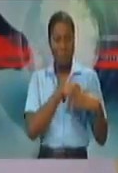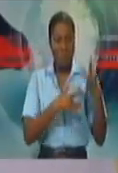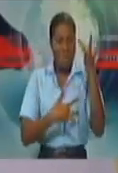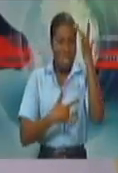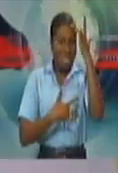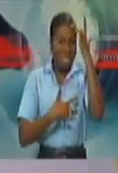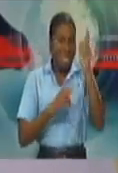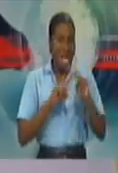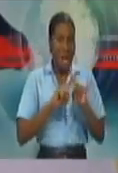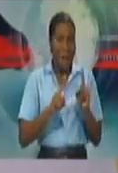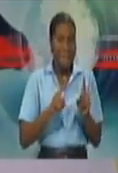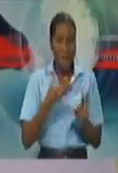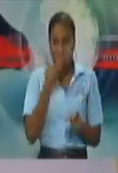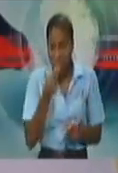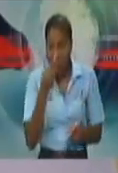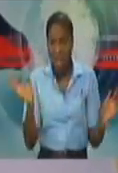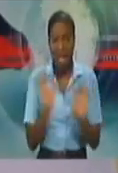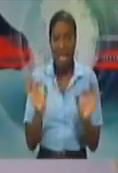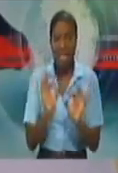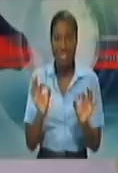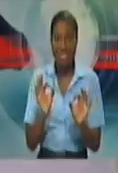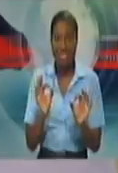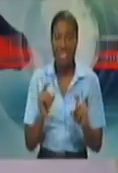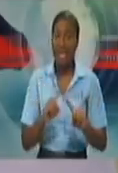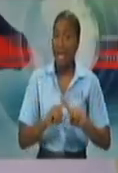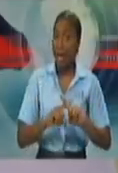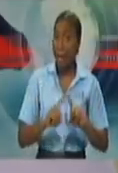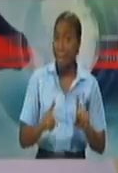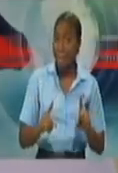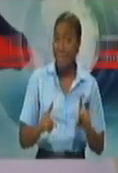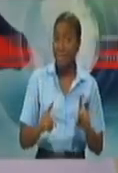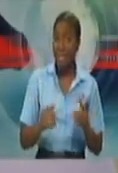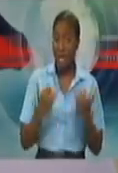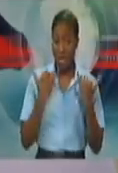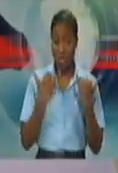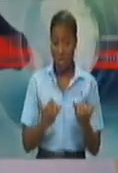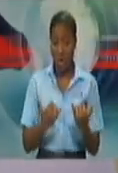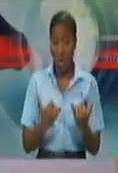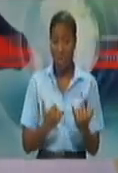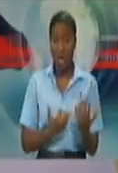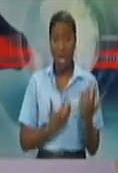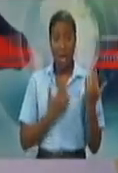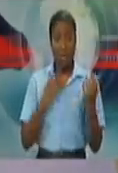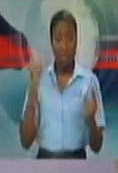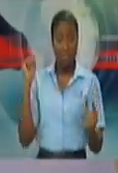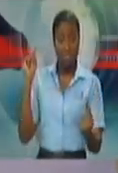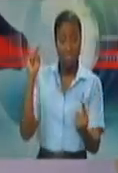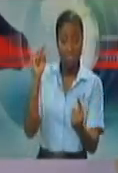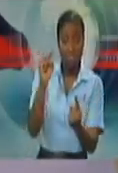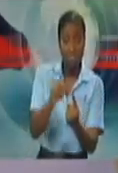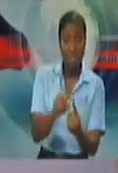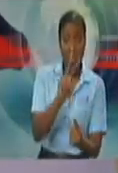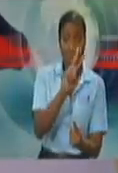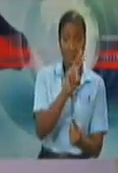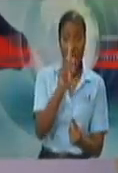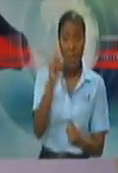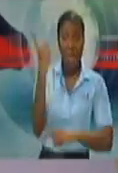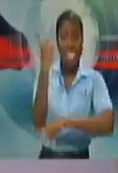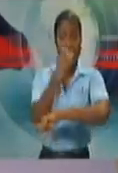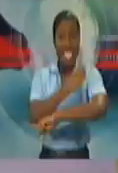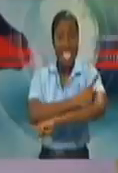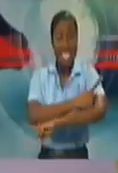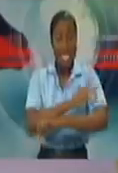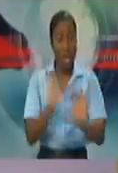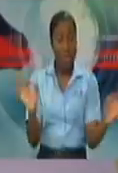stated that going 21 days without a new positive case does not mean that the country is COVID-free. And